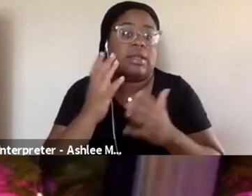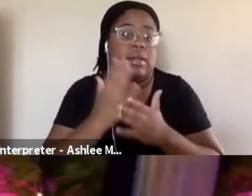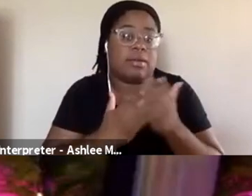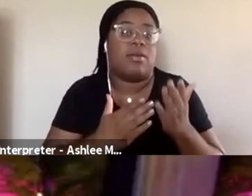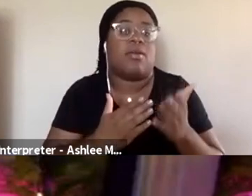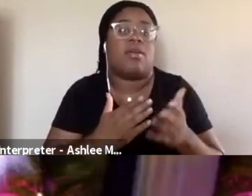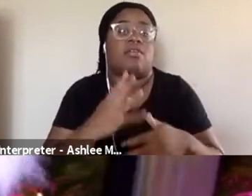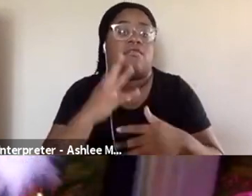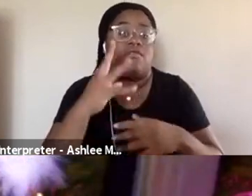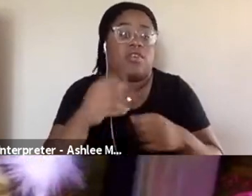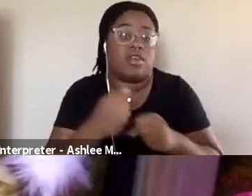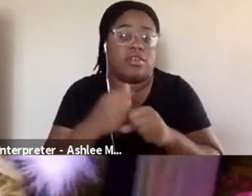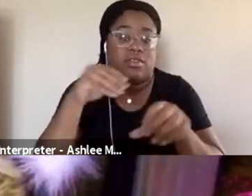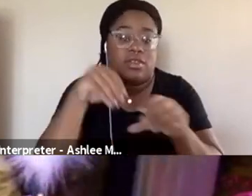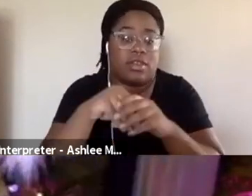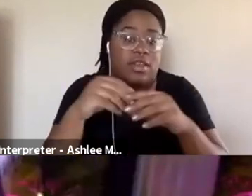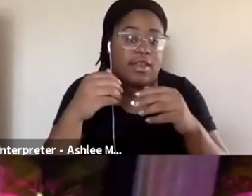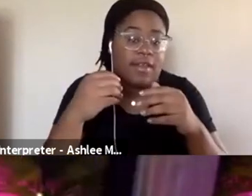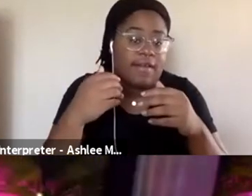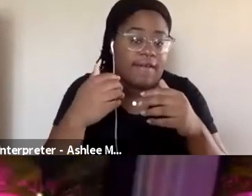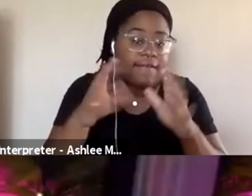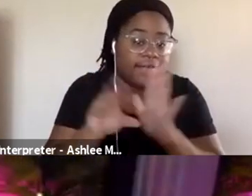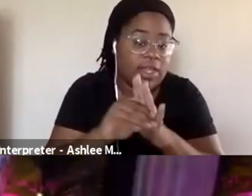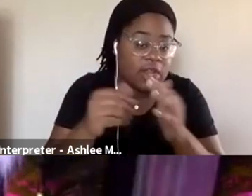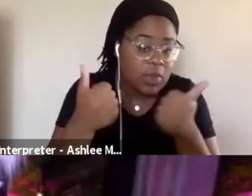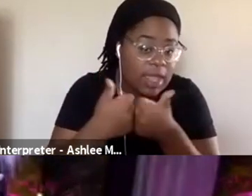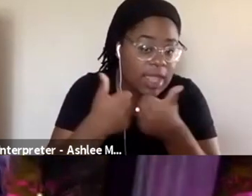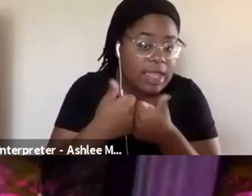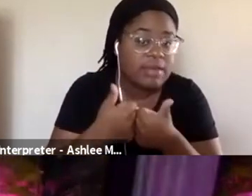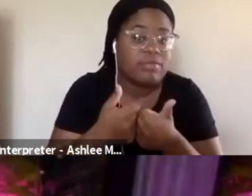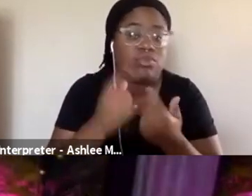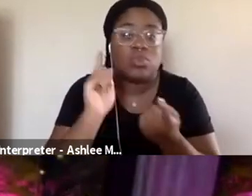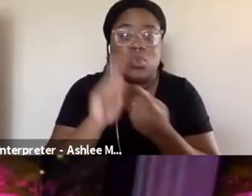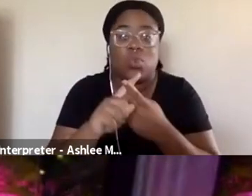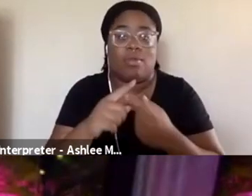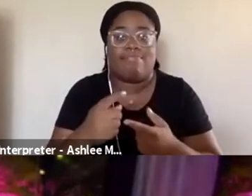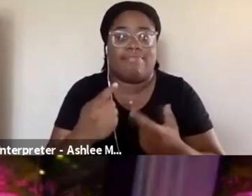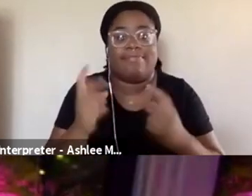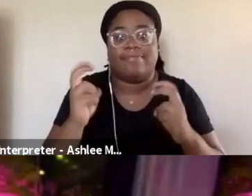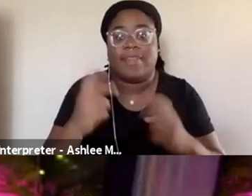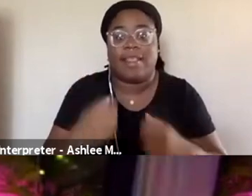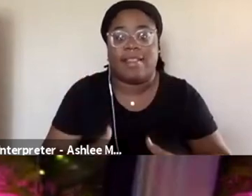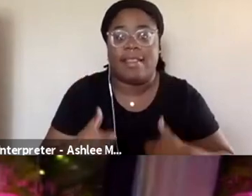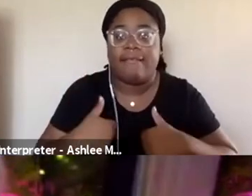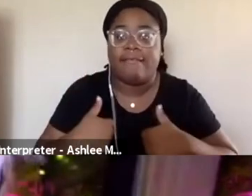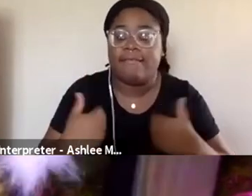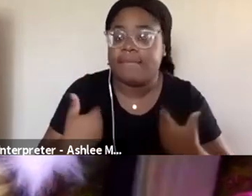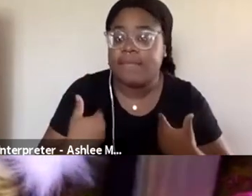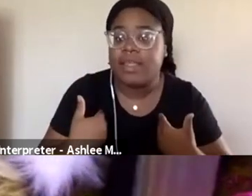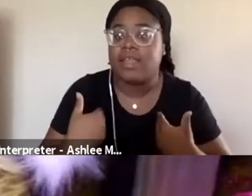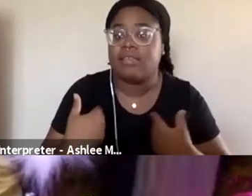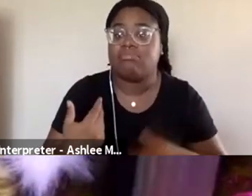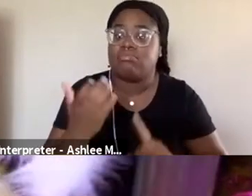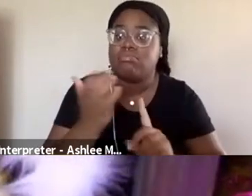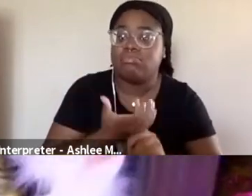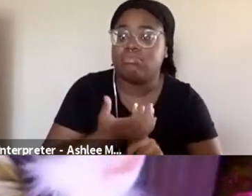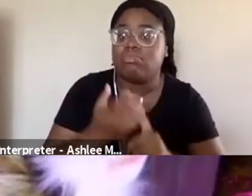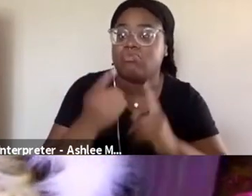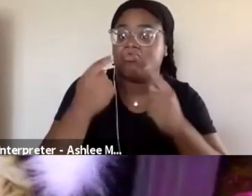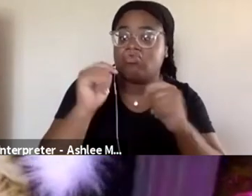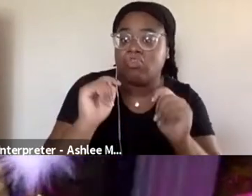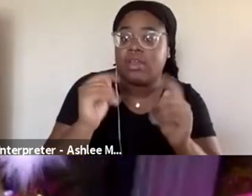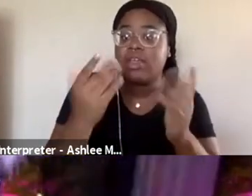years were spent in video games because it was possible for me to sort of live out and try on and get to experience some new different possibilities.